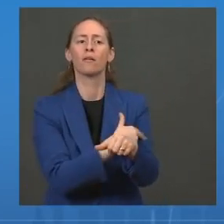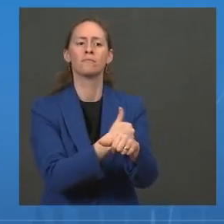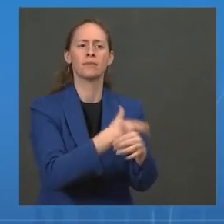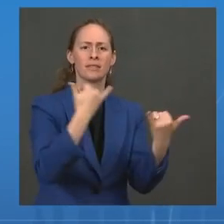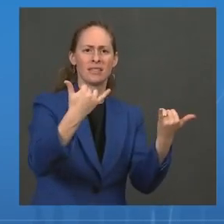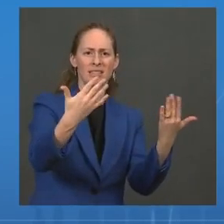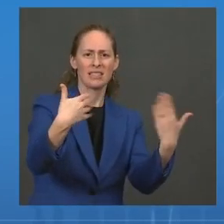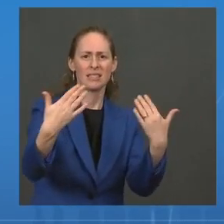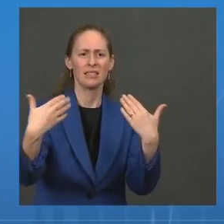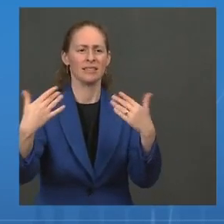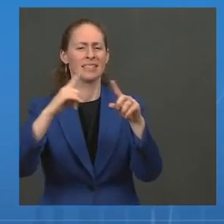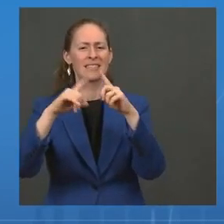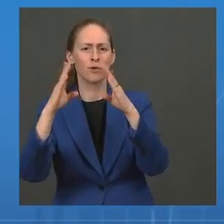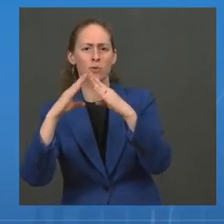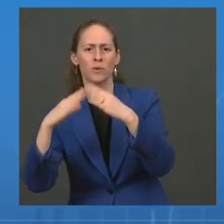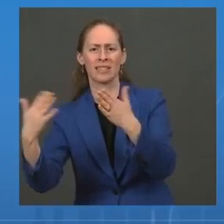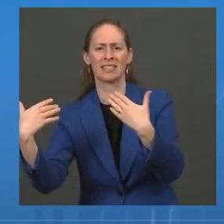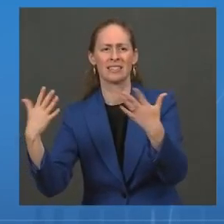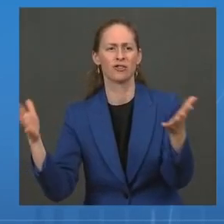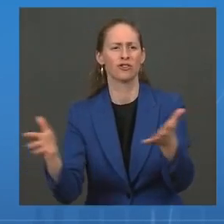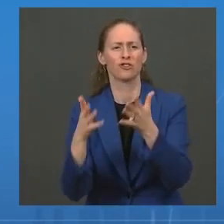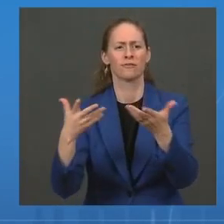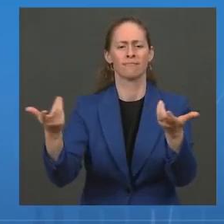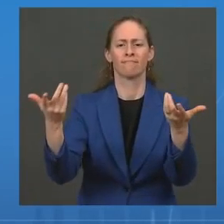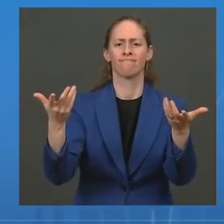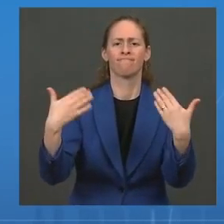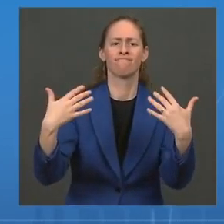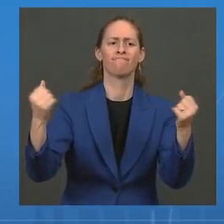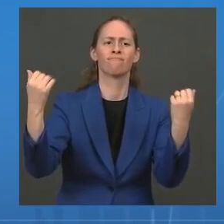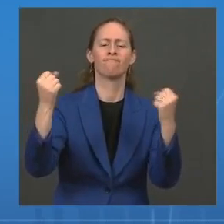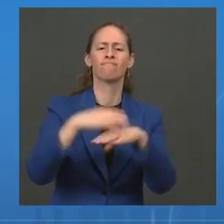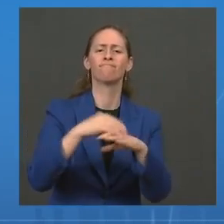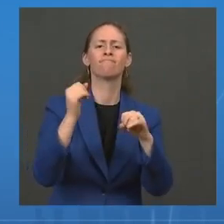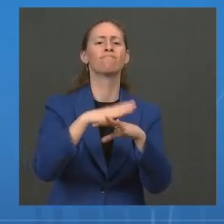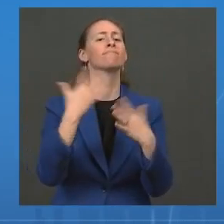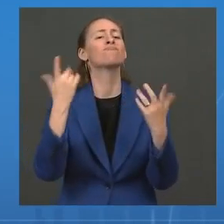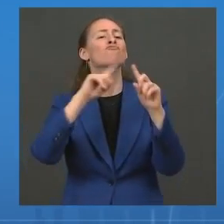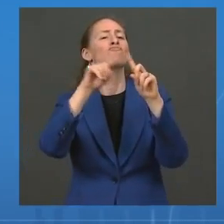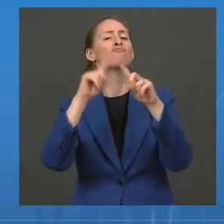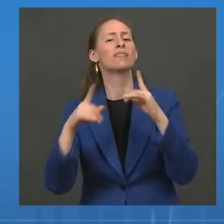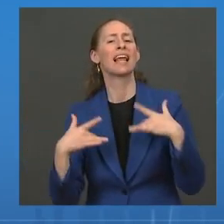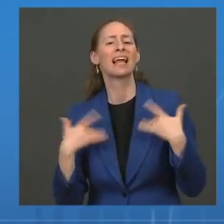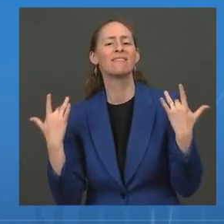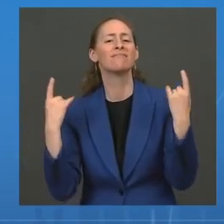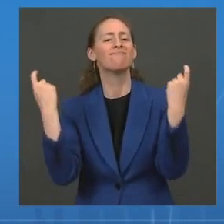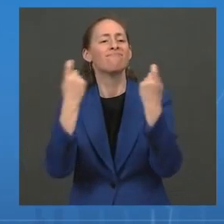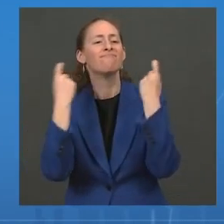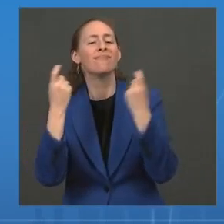hosting family-friendly vaccination events, featuring stickers, pets, and stuffed animals.